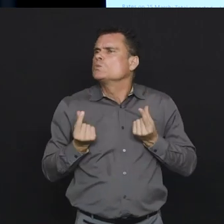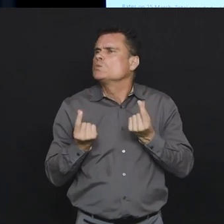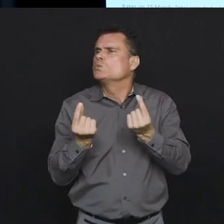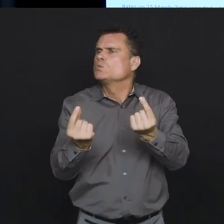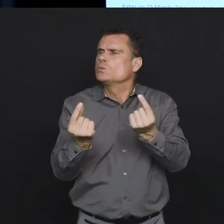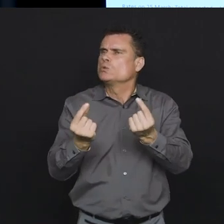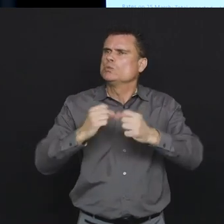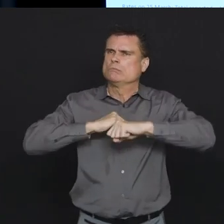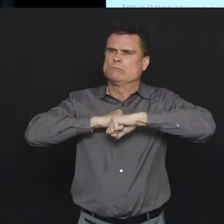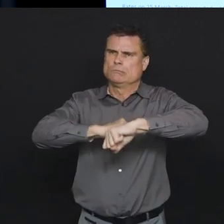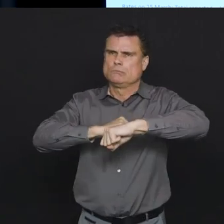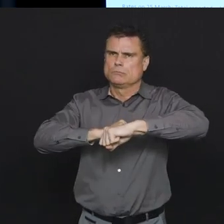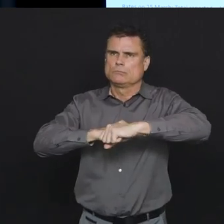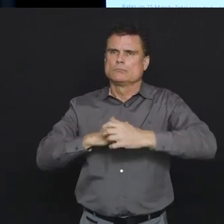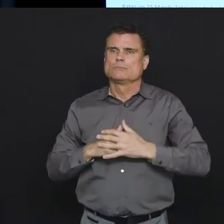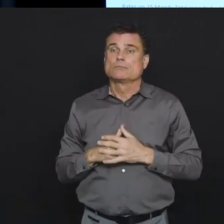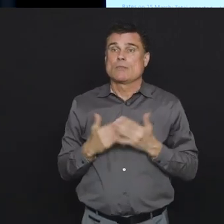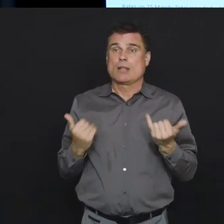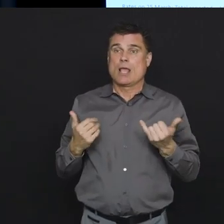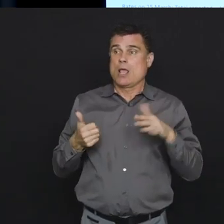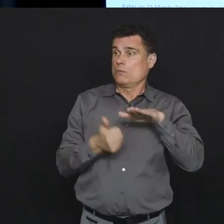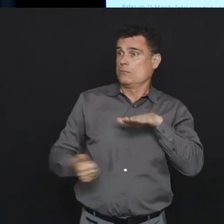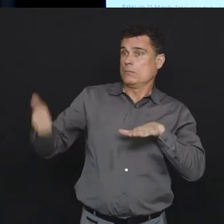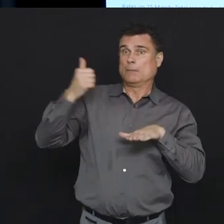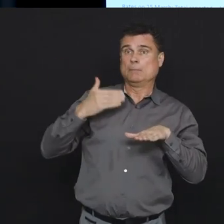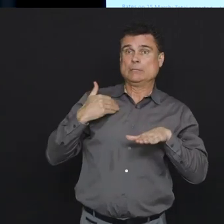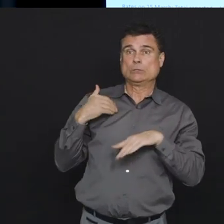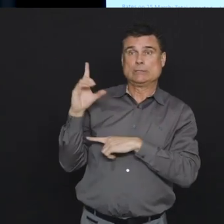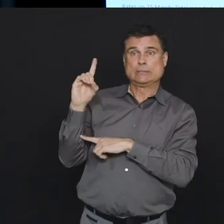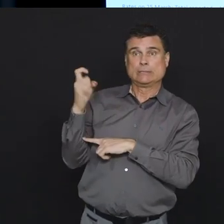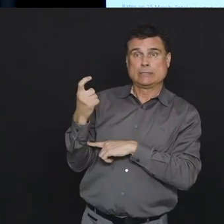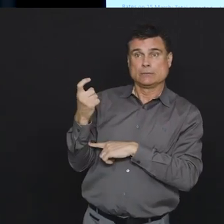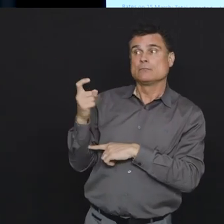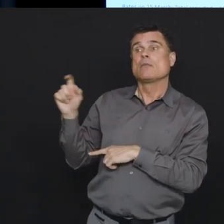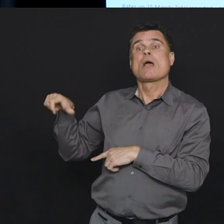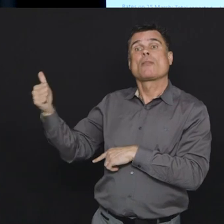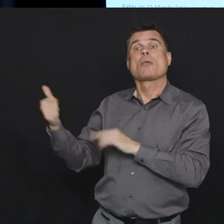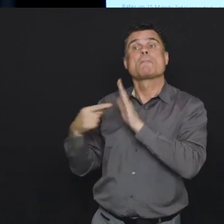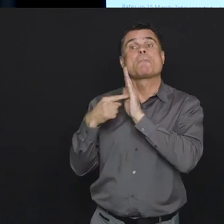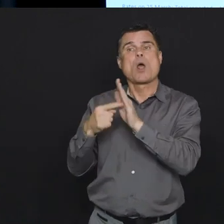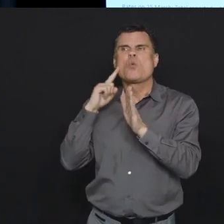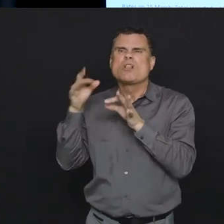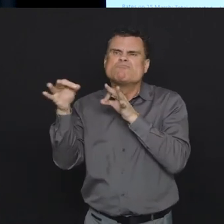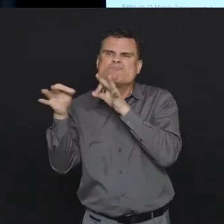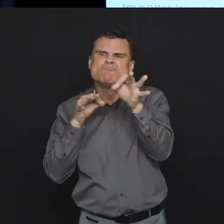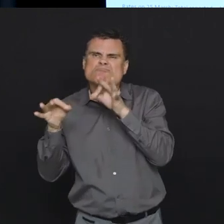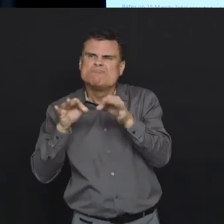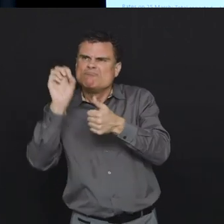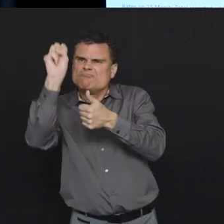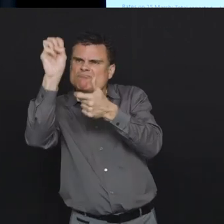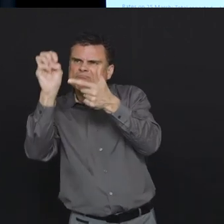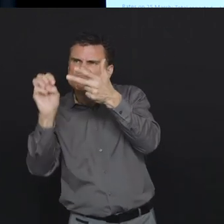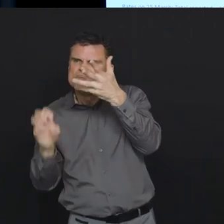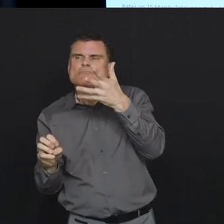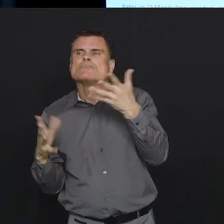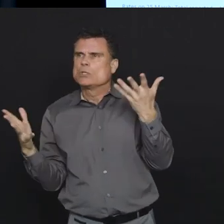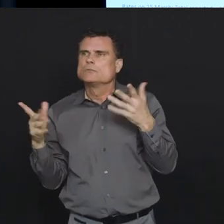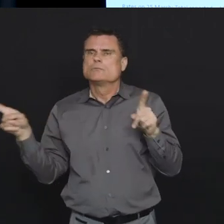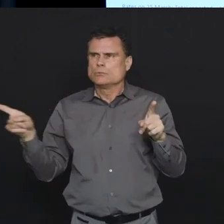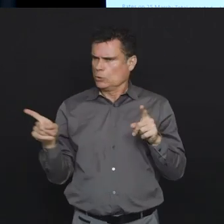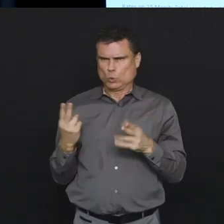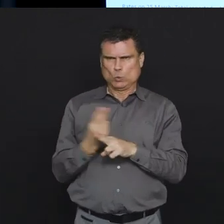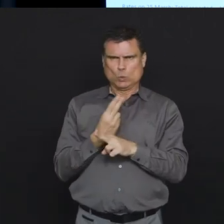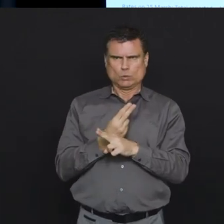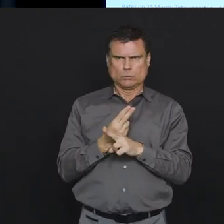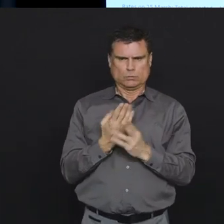it over to Minister Dix to look at some of the other models that we have put in place that have helped inform our planning and again